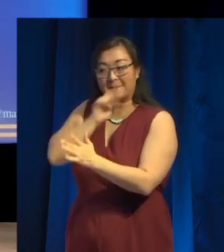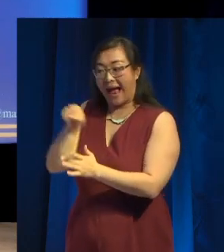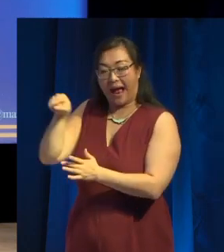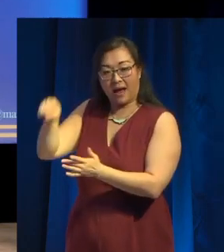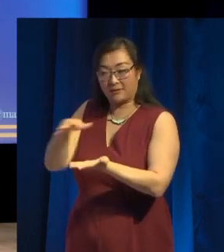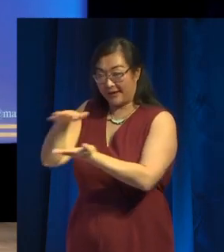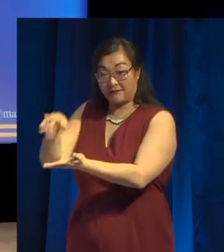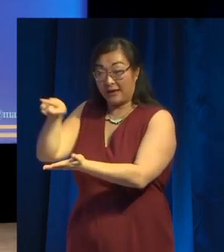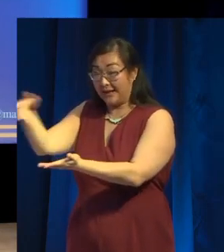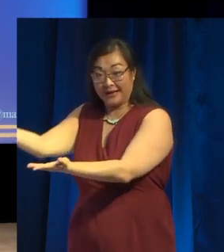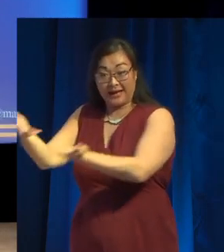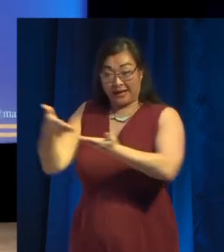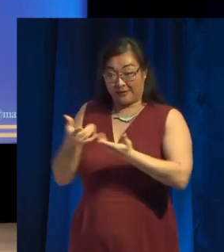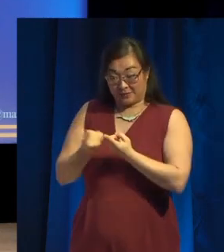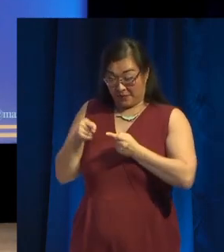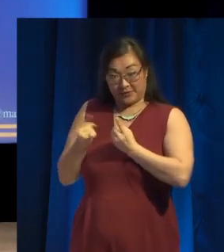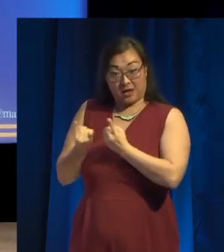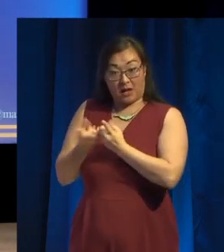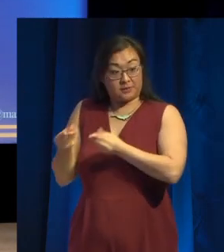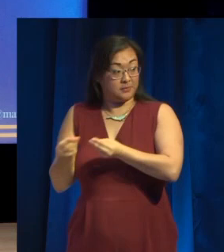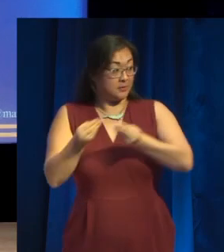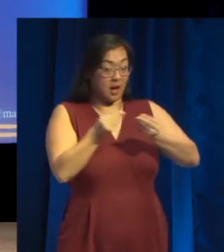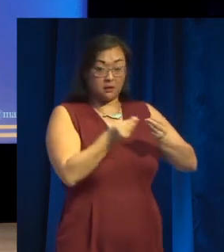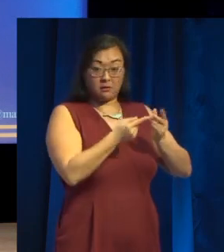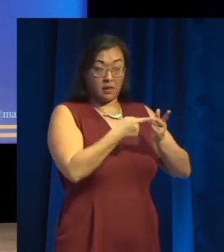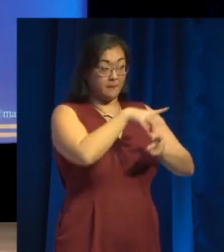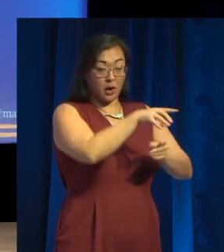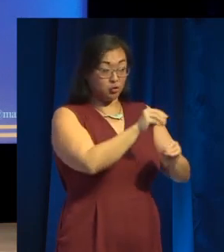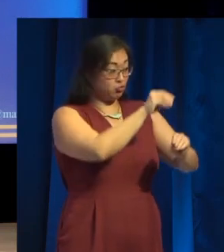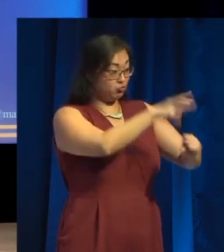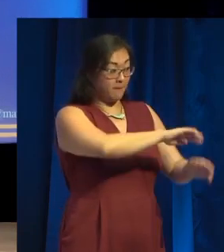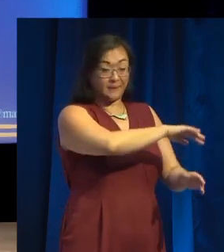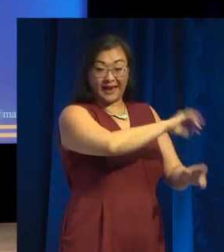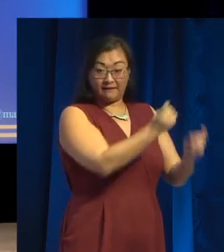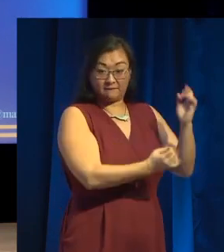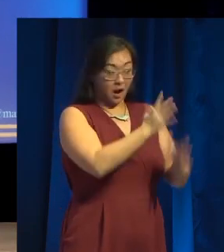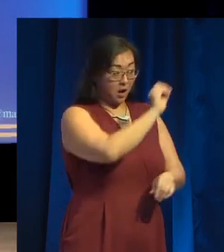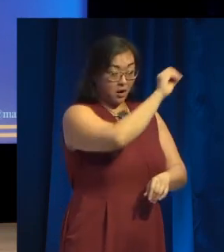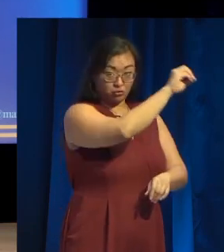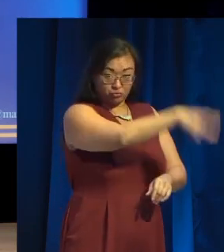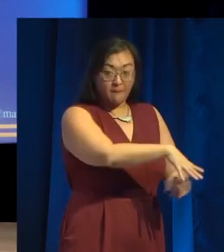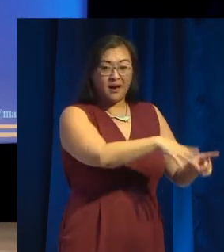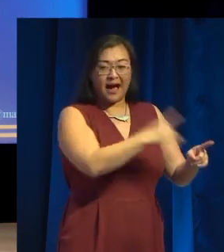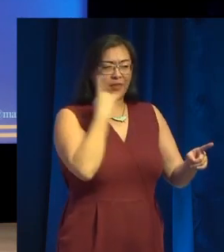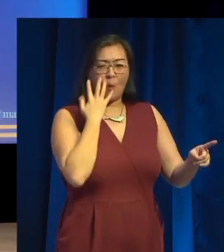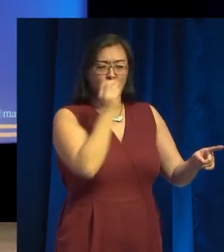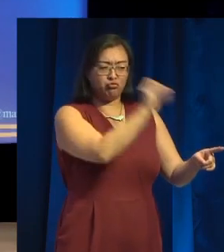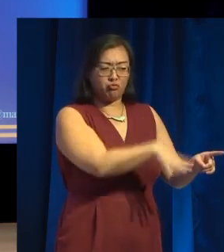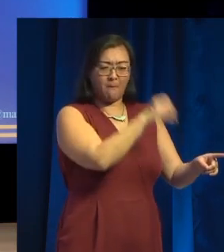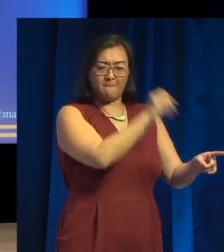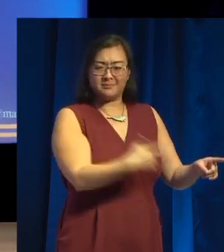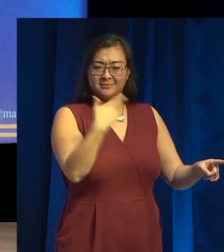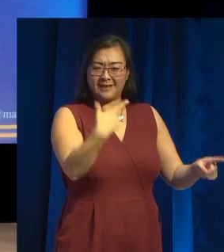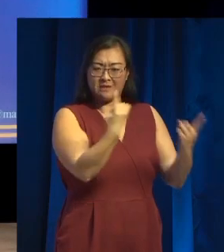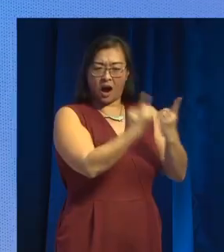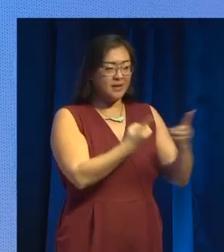in return. You take that item to another part of the world, and drop it in a pile, and when you've dropped, what's it, seven items into that location, the